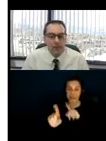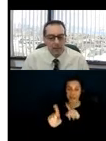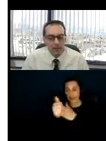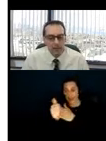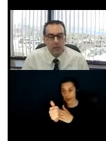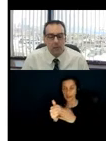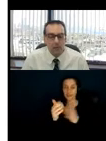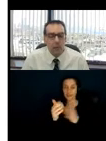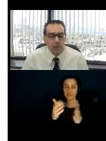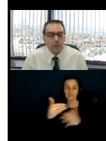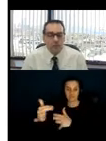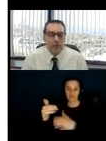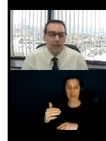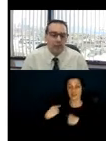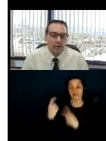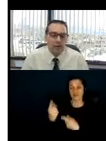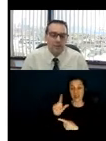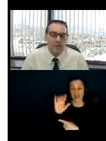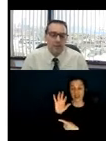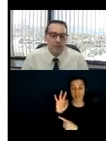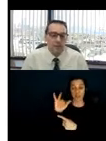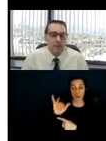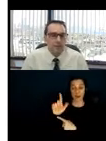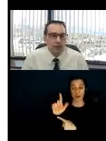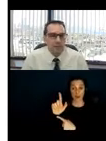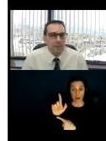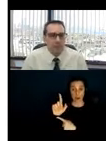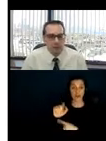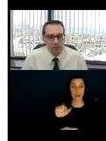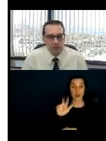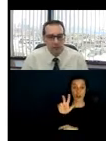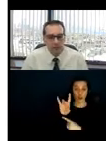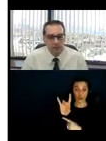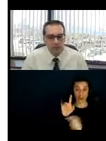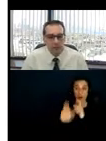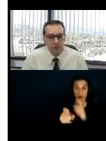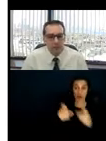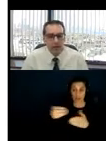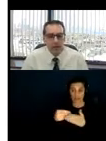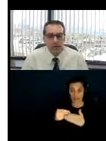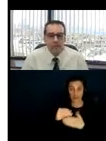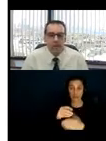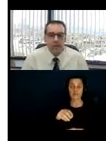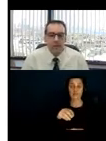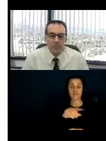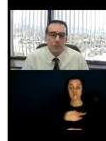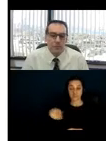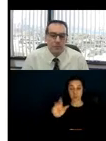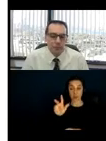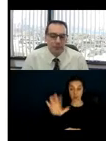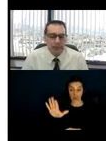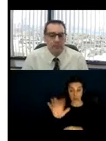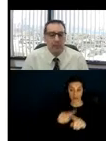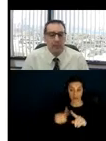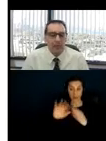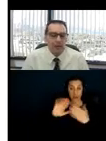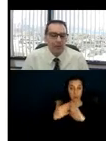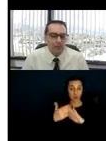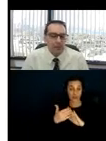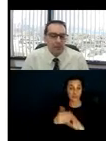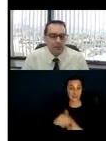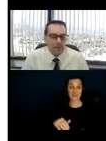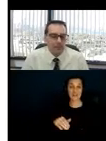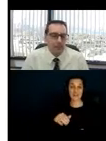awarded 38 grants to 35 separate communities that provided close to $1.9 million